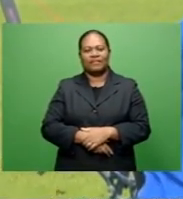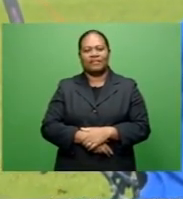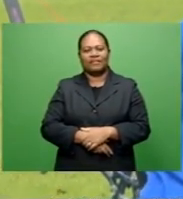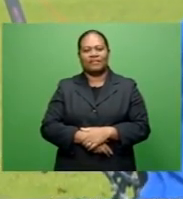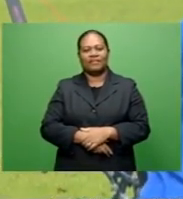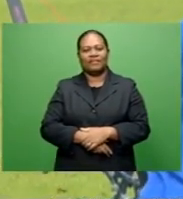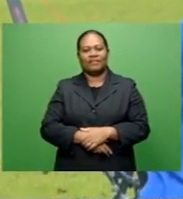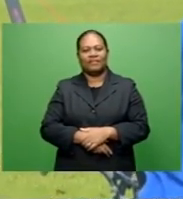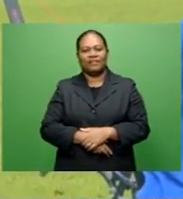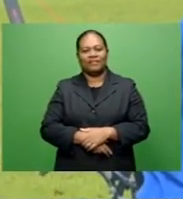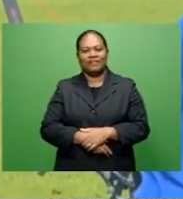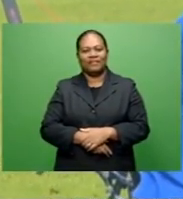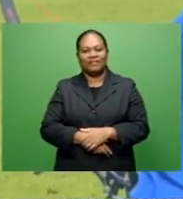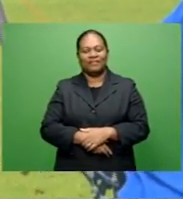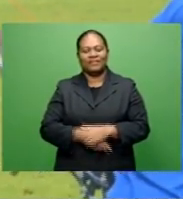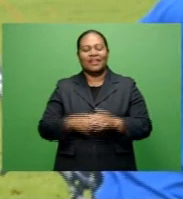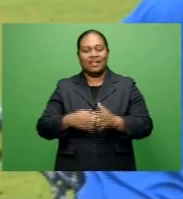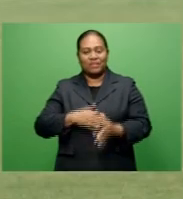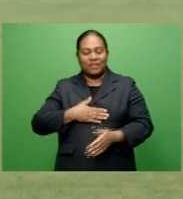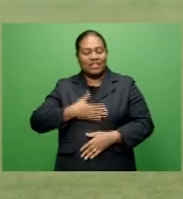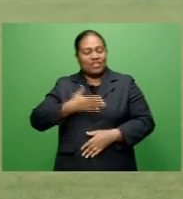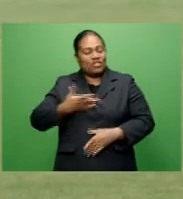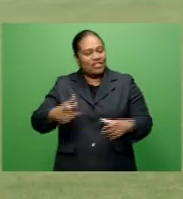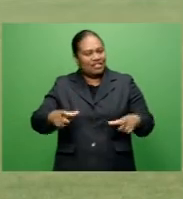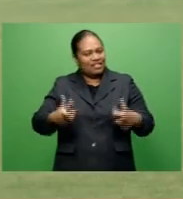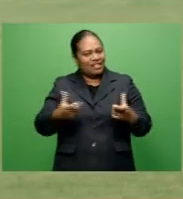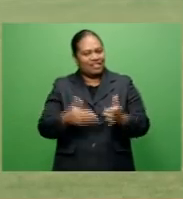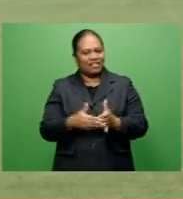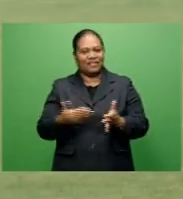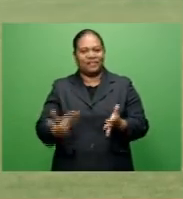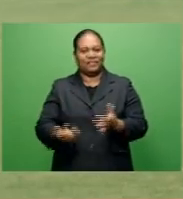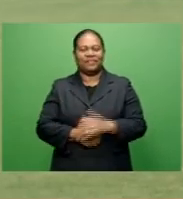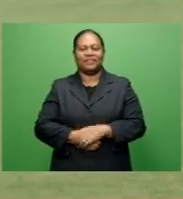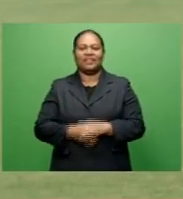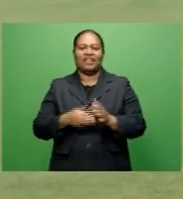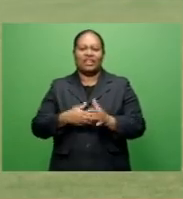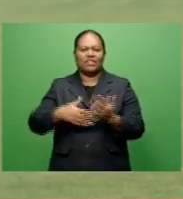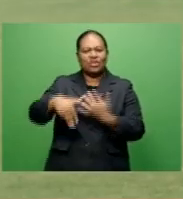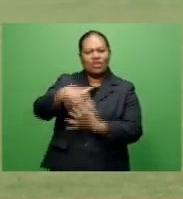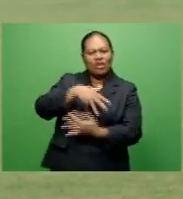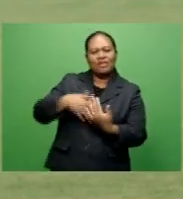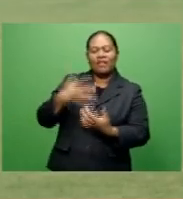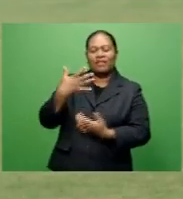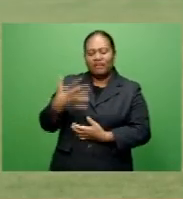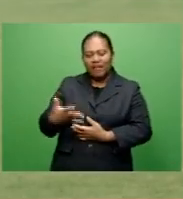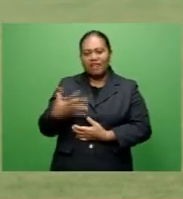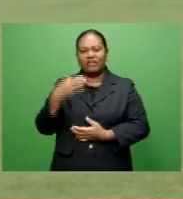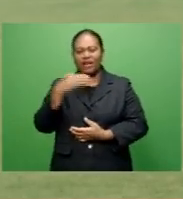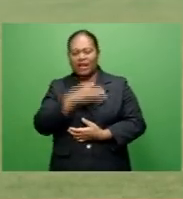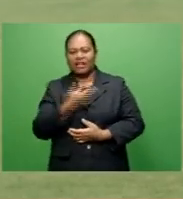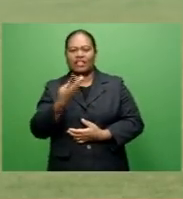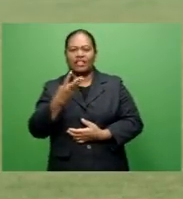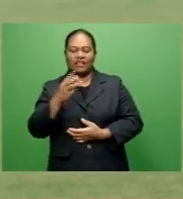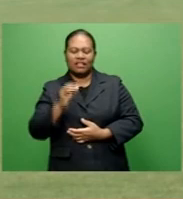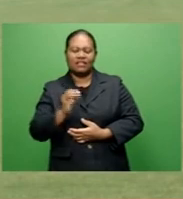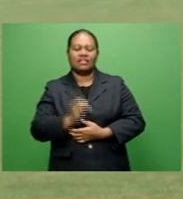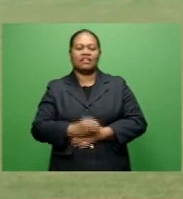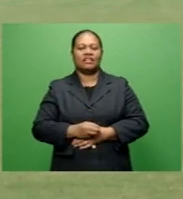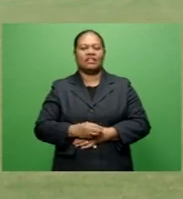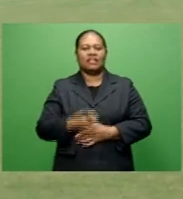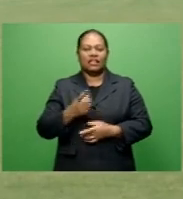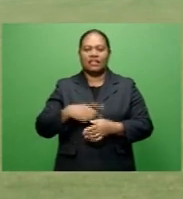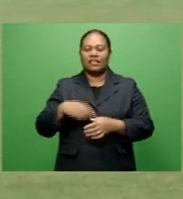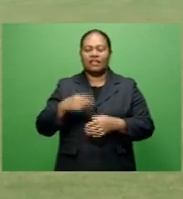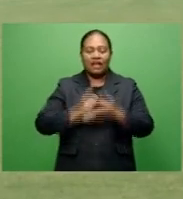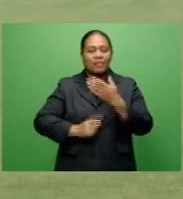an interesting challenge. He scored a combined 513 points at the World Archery Fiji National